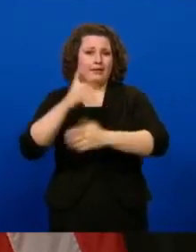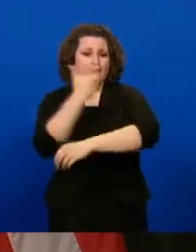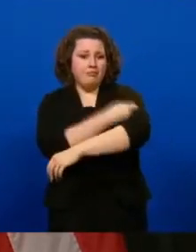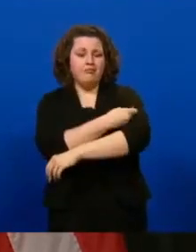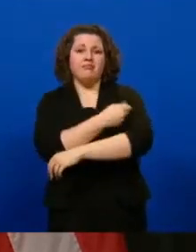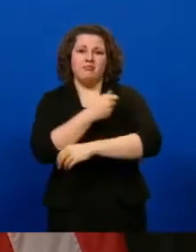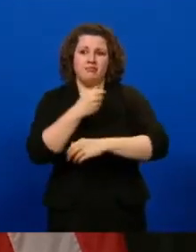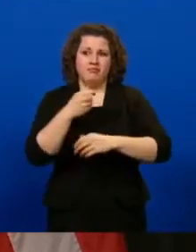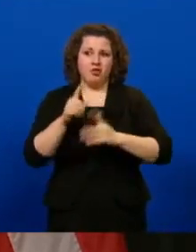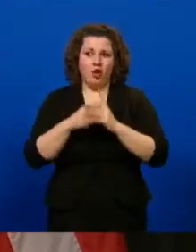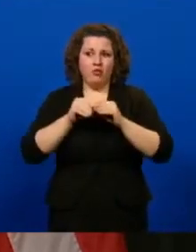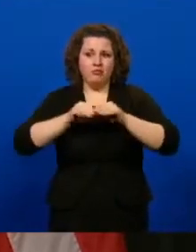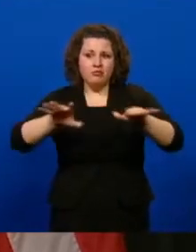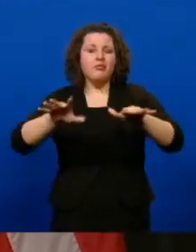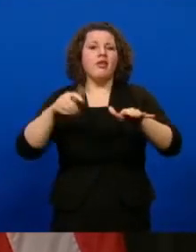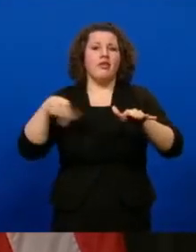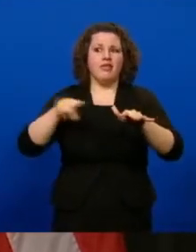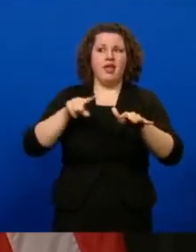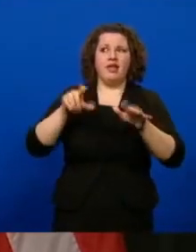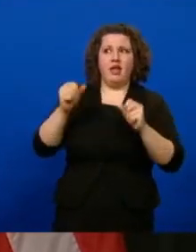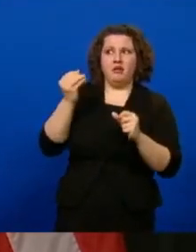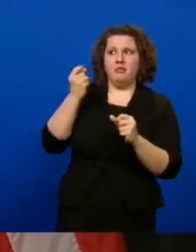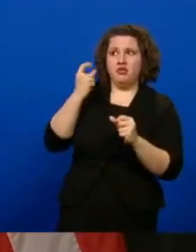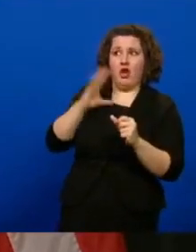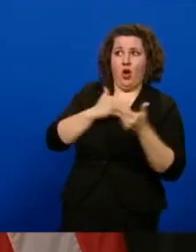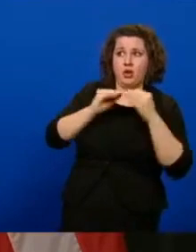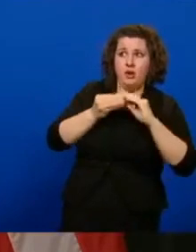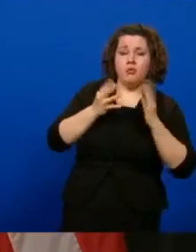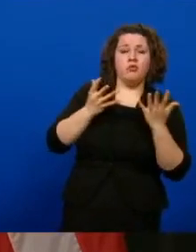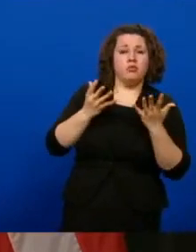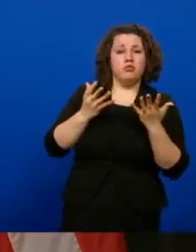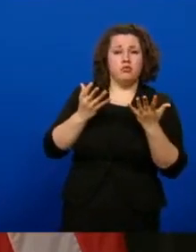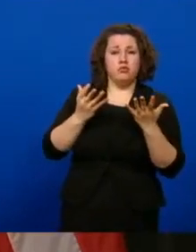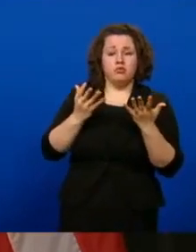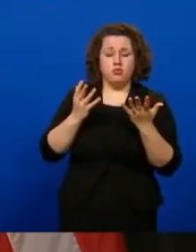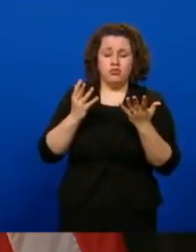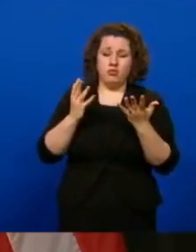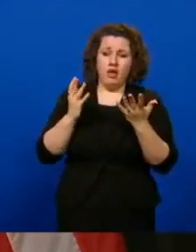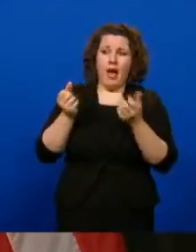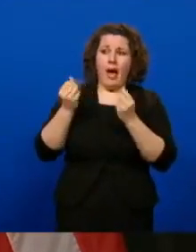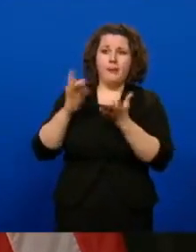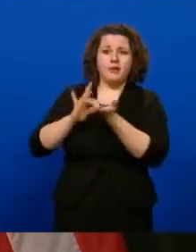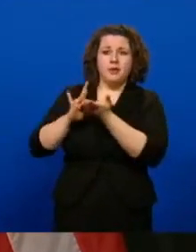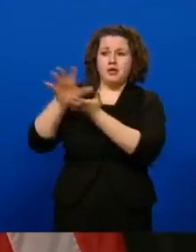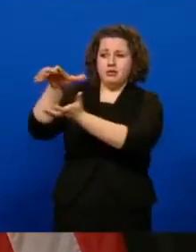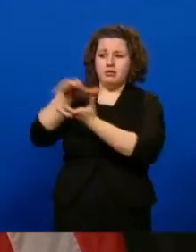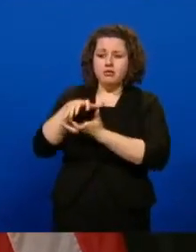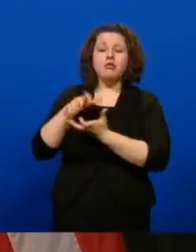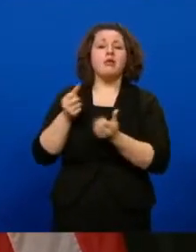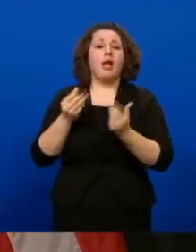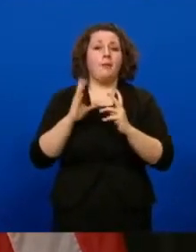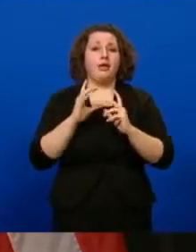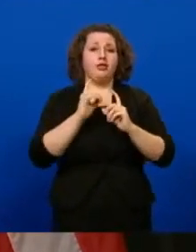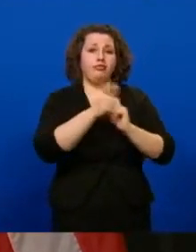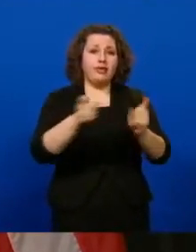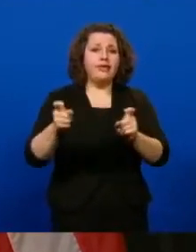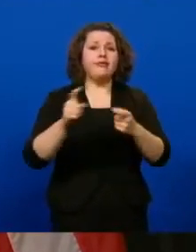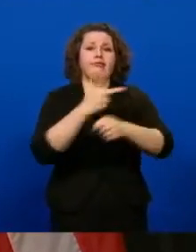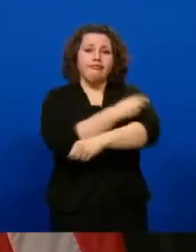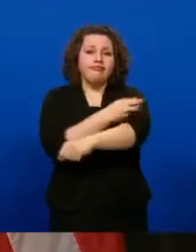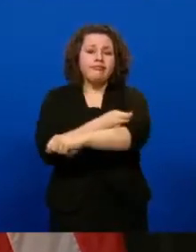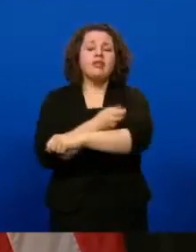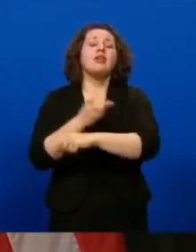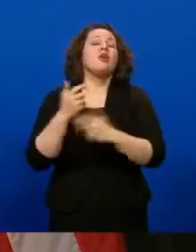understand where we're at, especially what our numbers look like with the number that we're being allocated, how many has been administered, just so